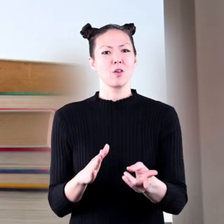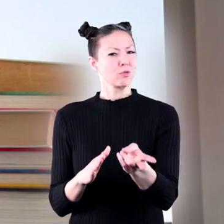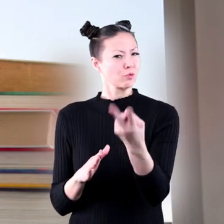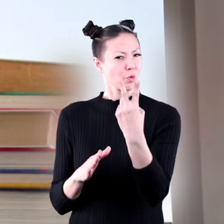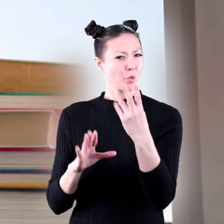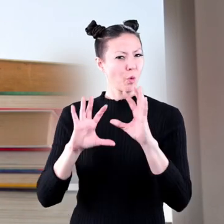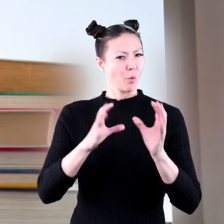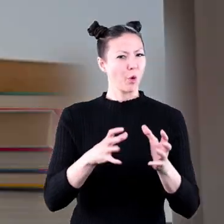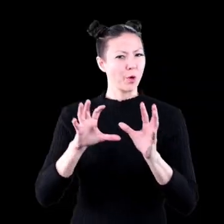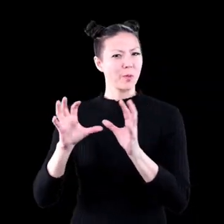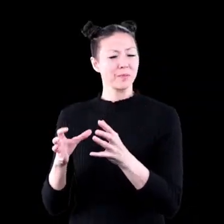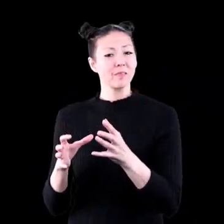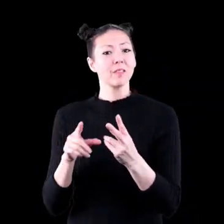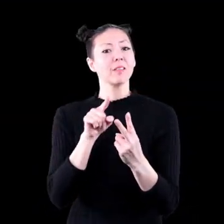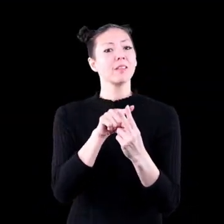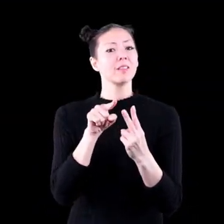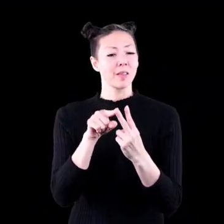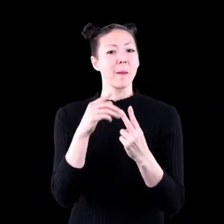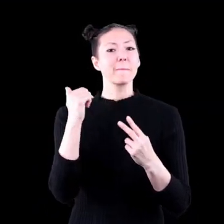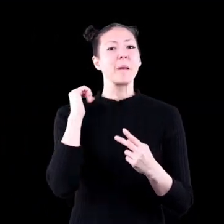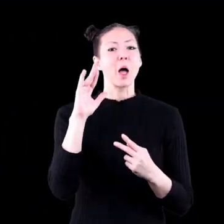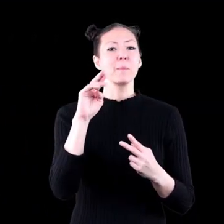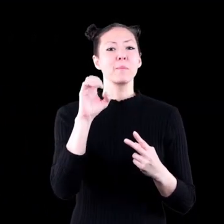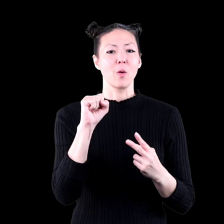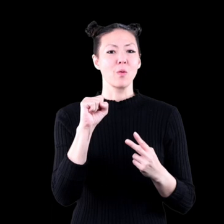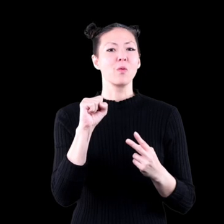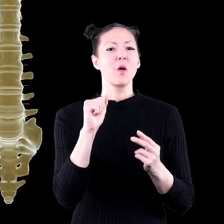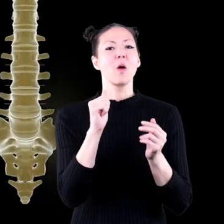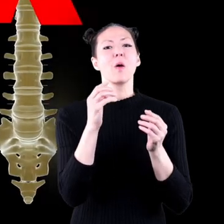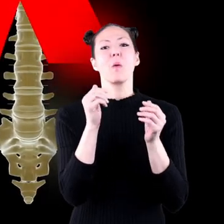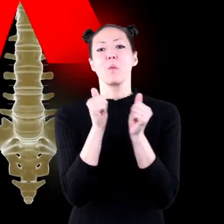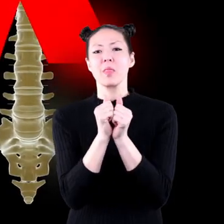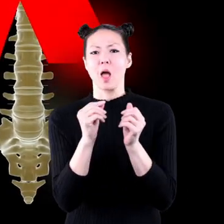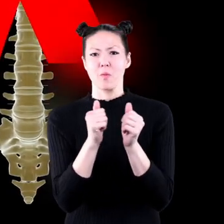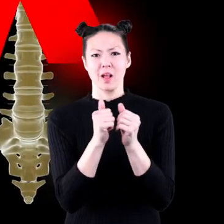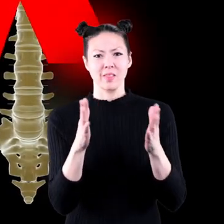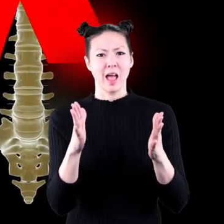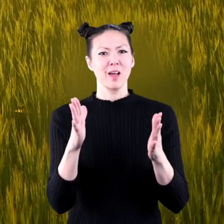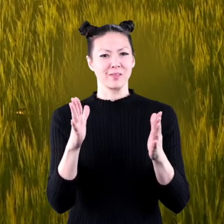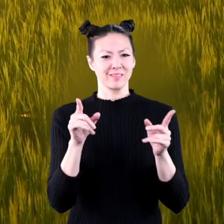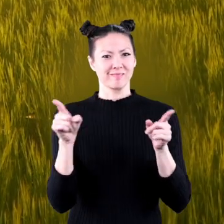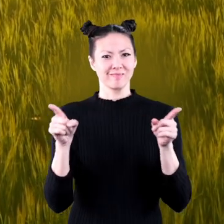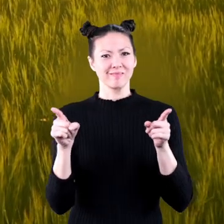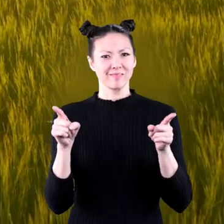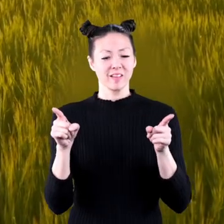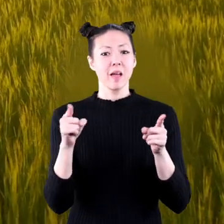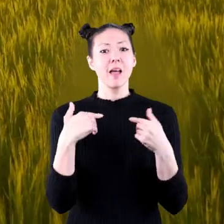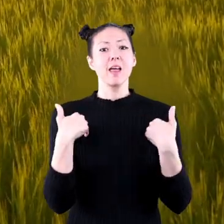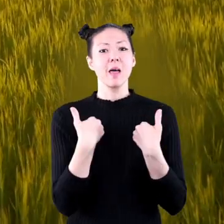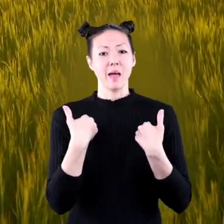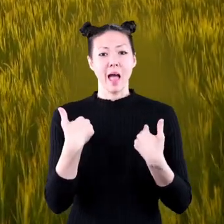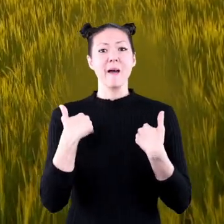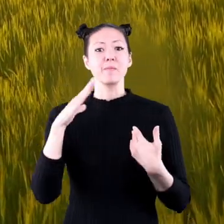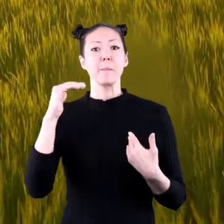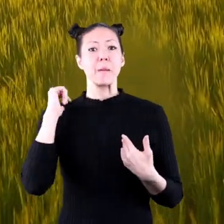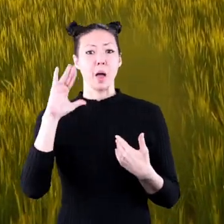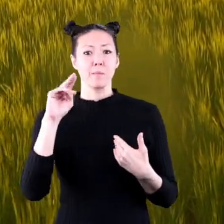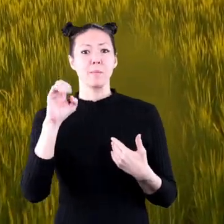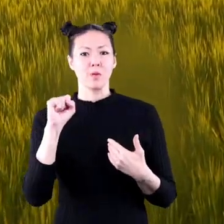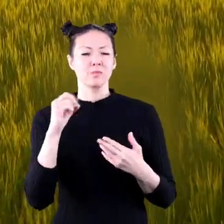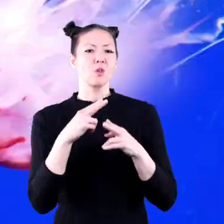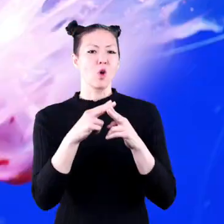two groups. Those with backbones and those without backbones. Animals with backbones are called